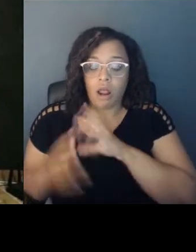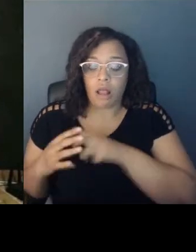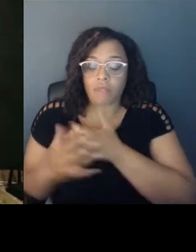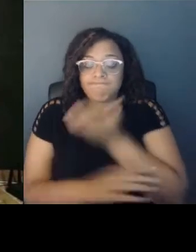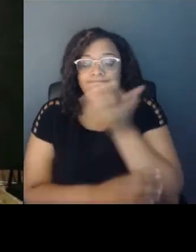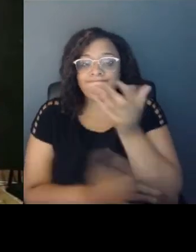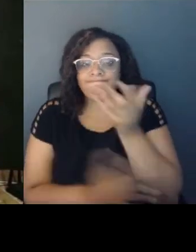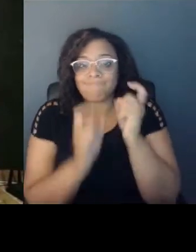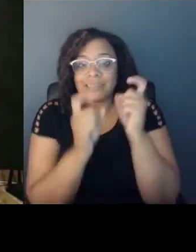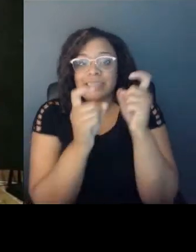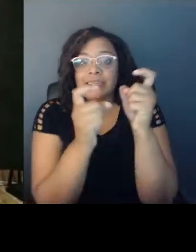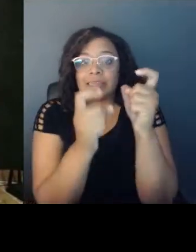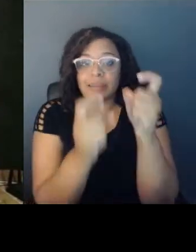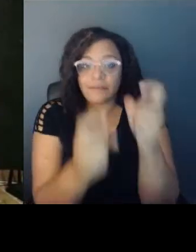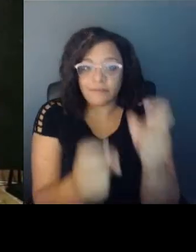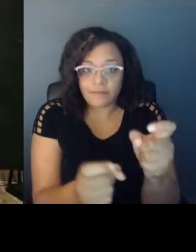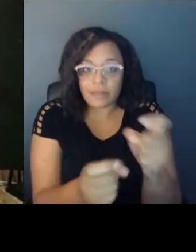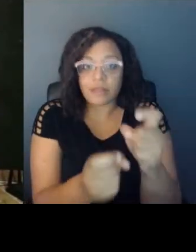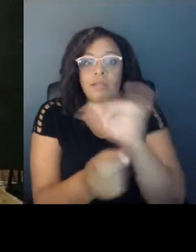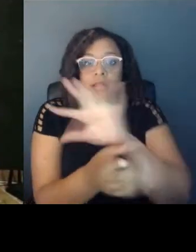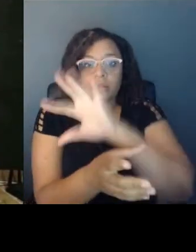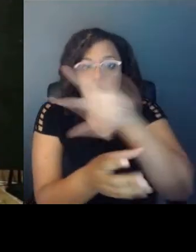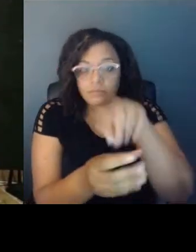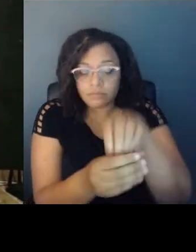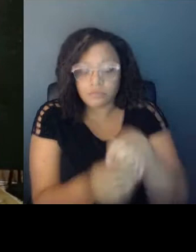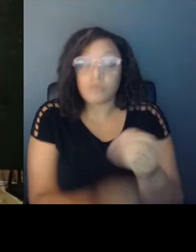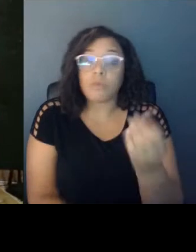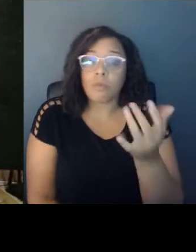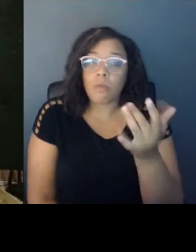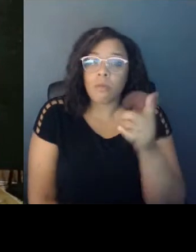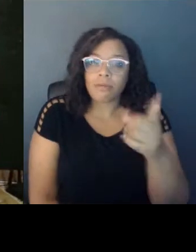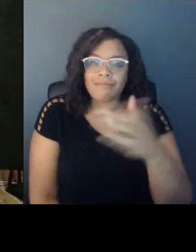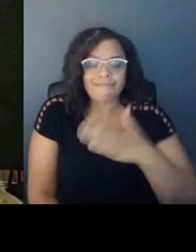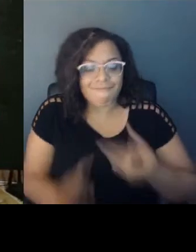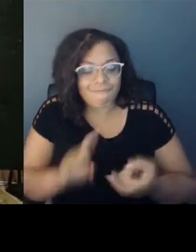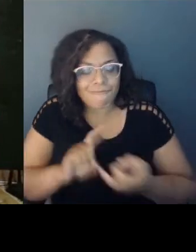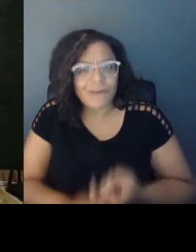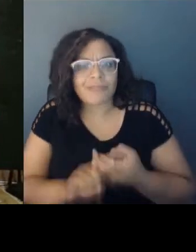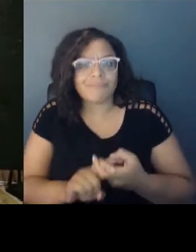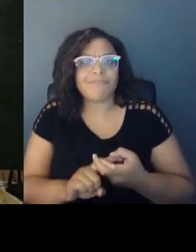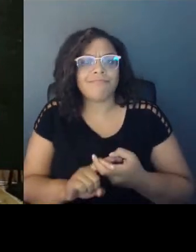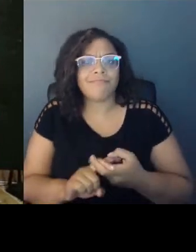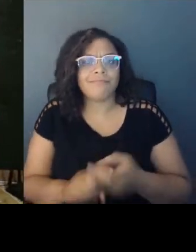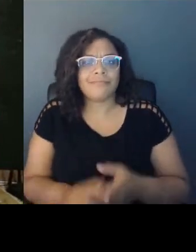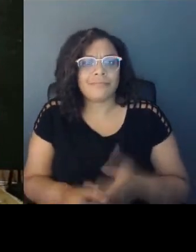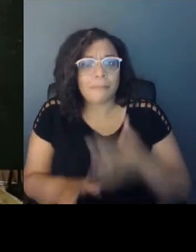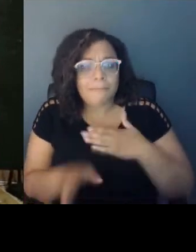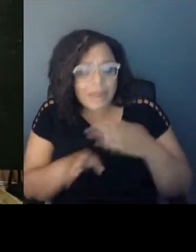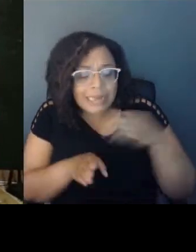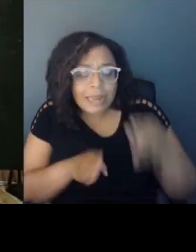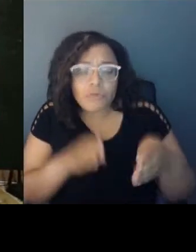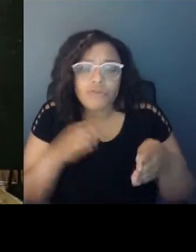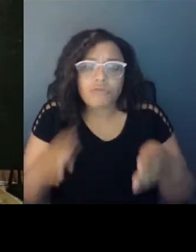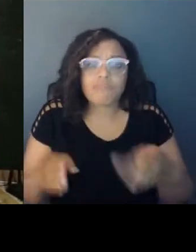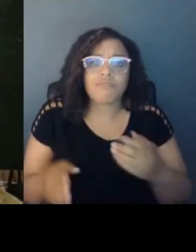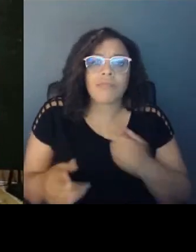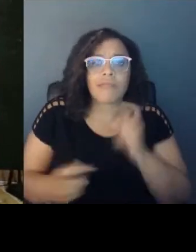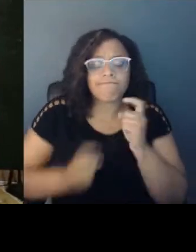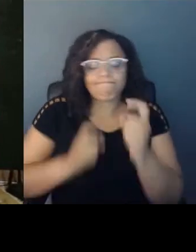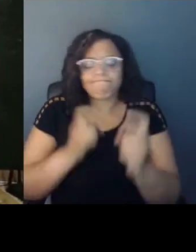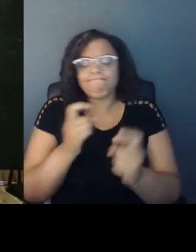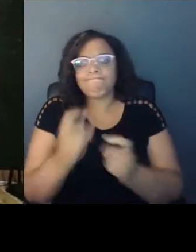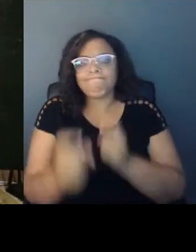you are my friend, my neighbor, and you